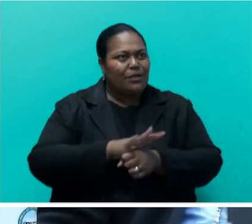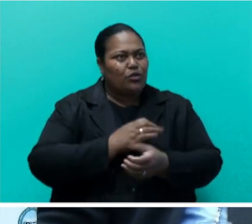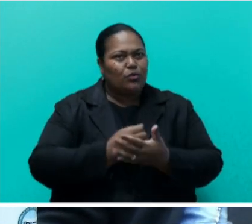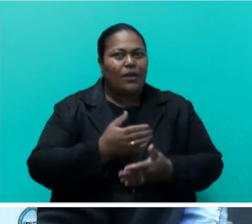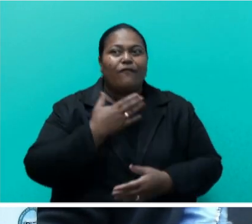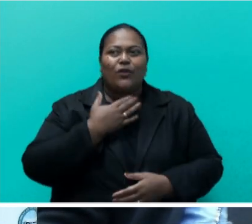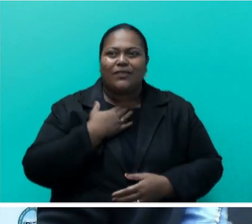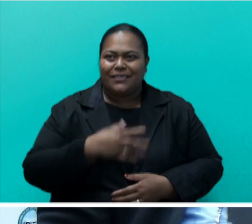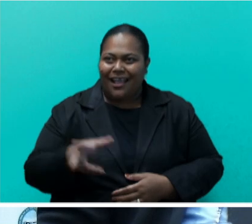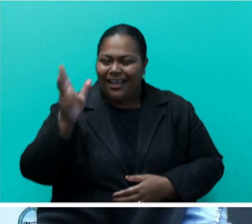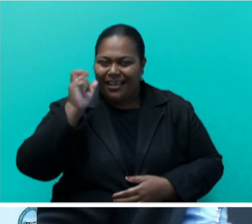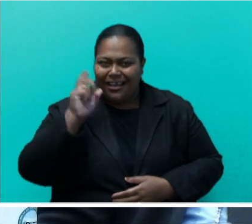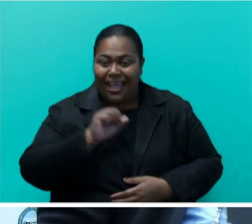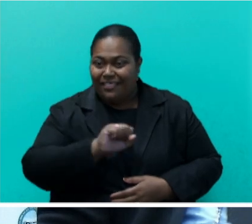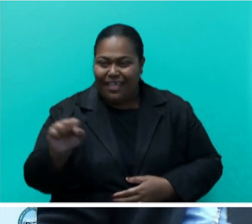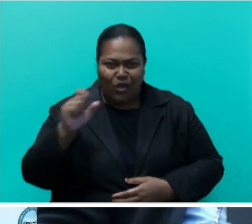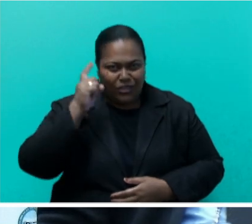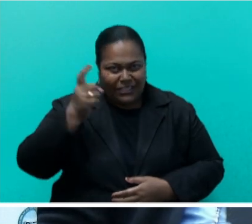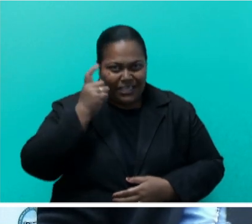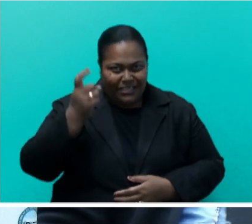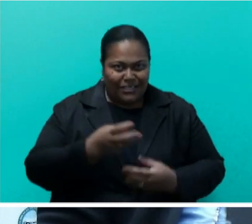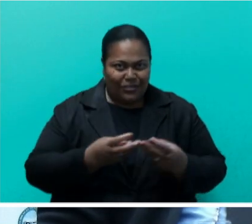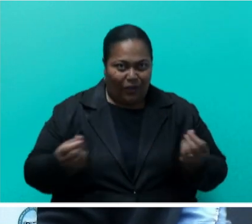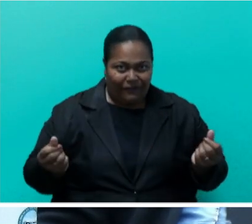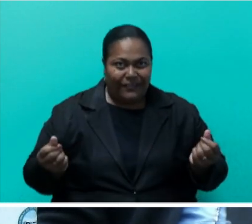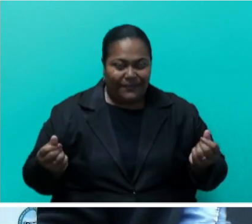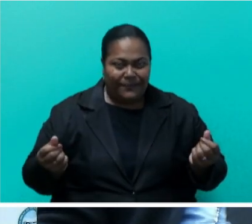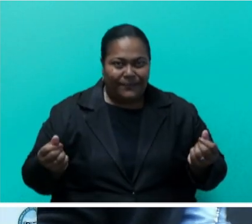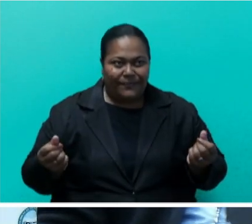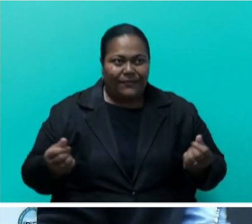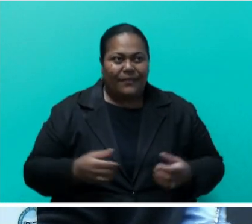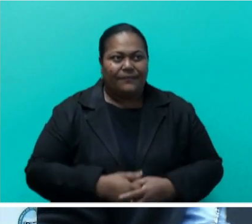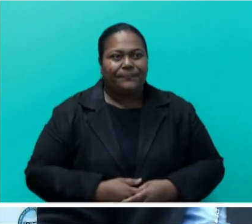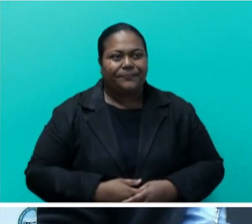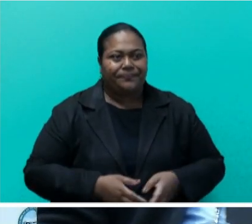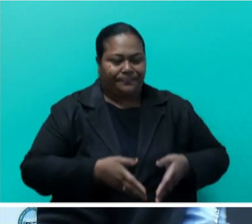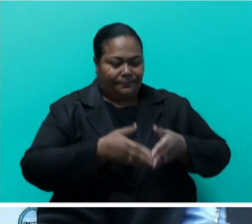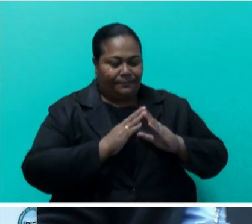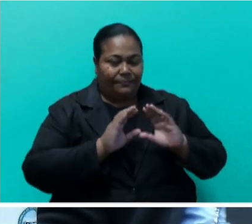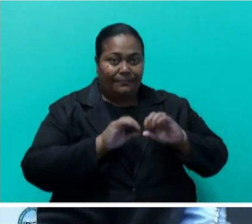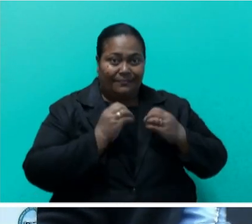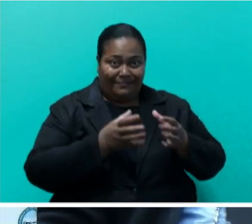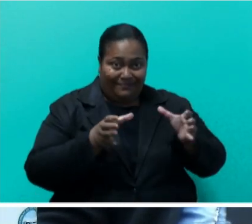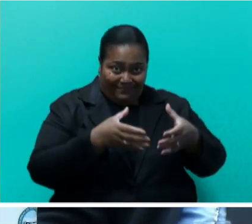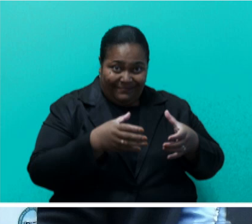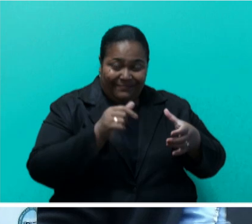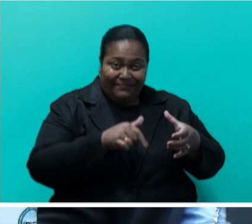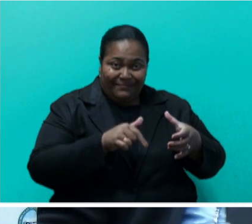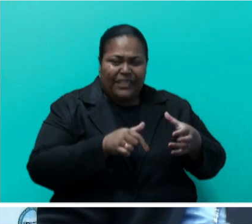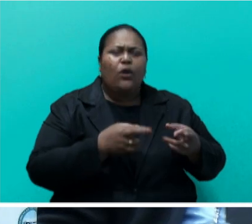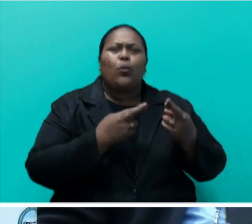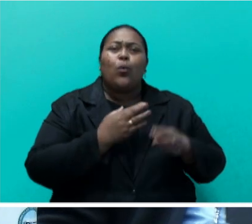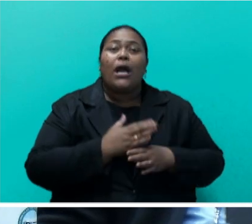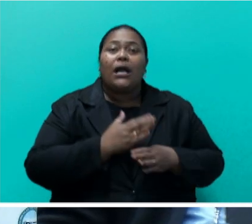heard and their concerns are addressed. As Mr Speaker said, the task force, the task force, before us